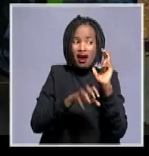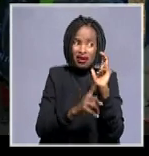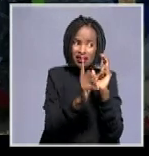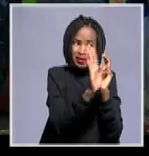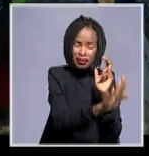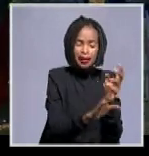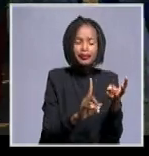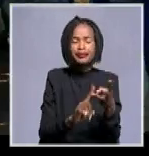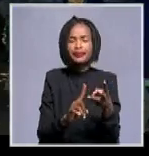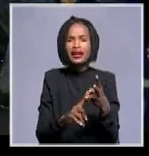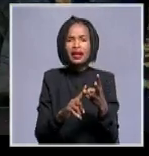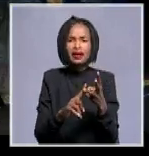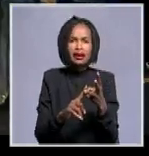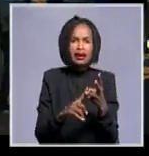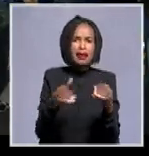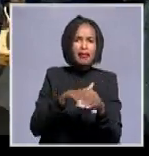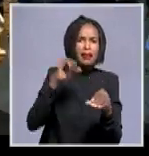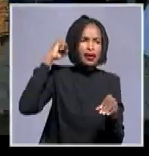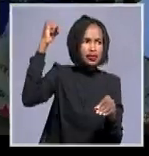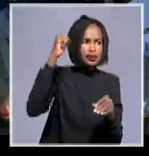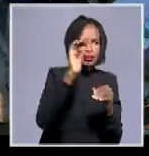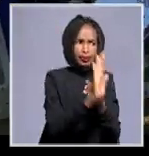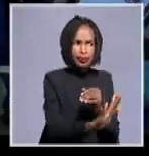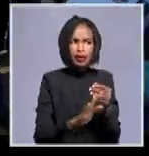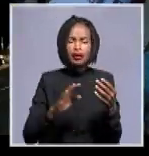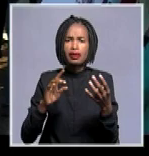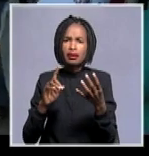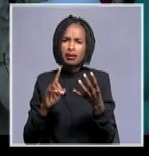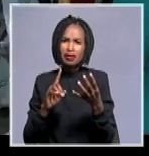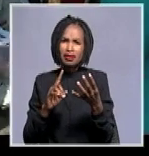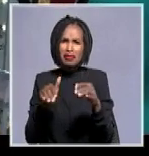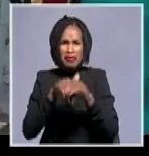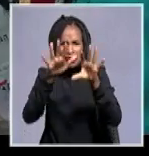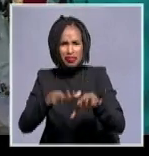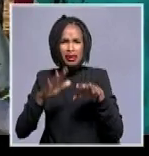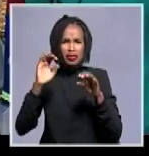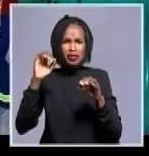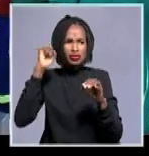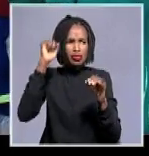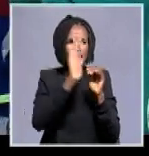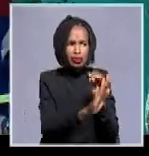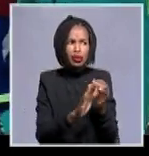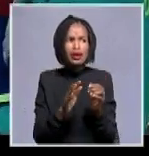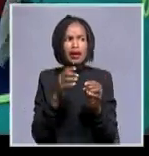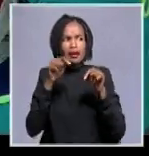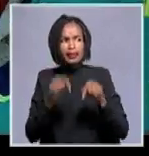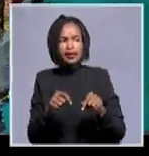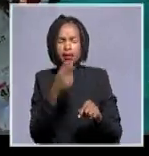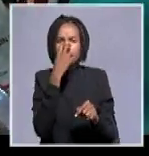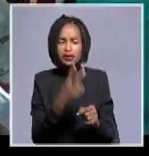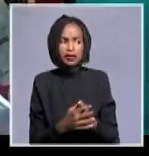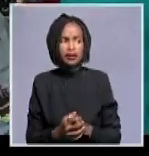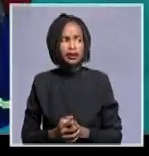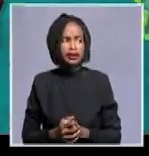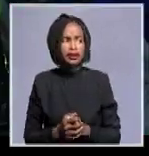uh some of the uh Swoop uh members uh uh of parliament was also there but uh if you could if you could see that you know as